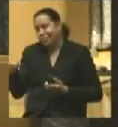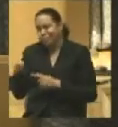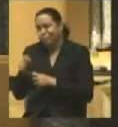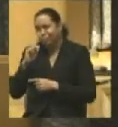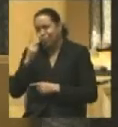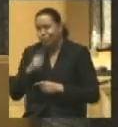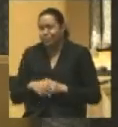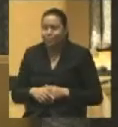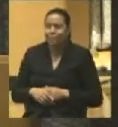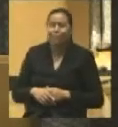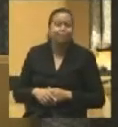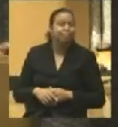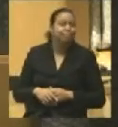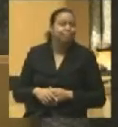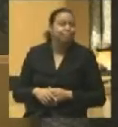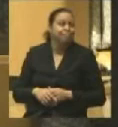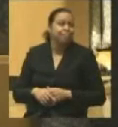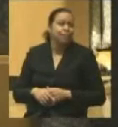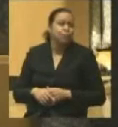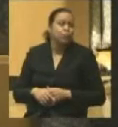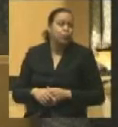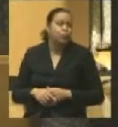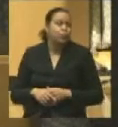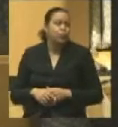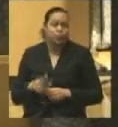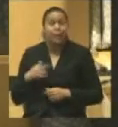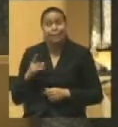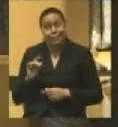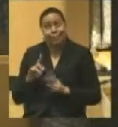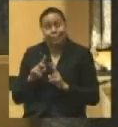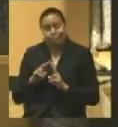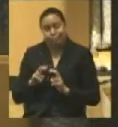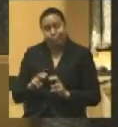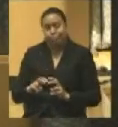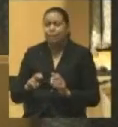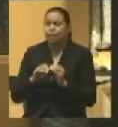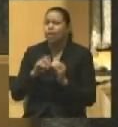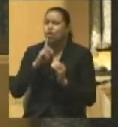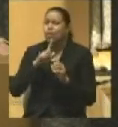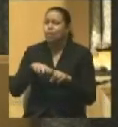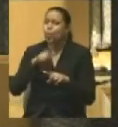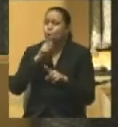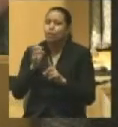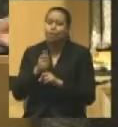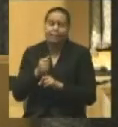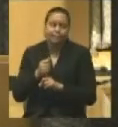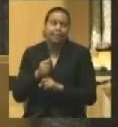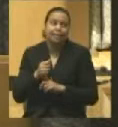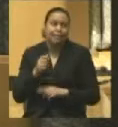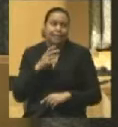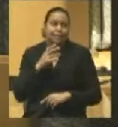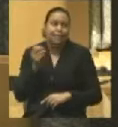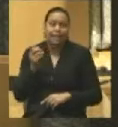I looked, and the key lies in who got arrested and in